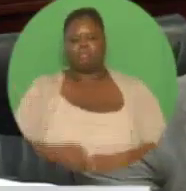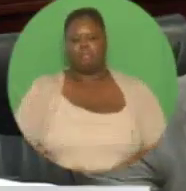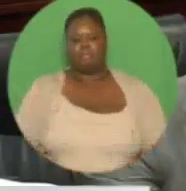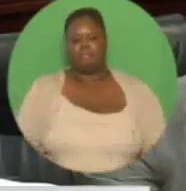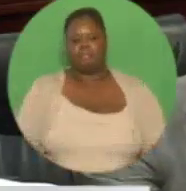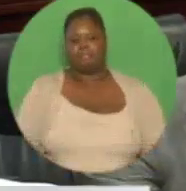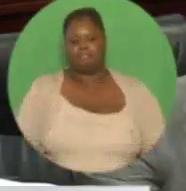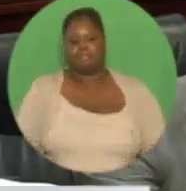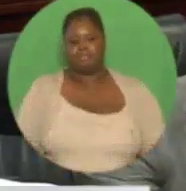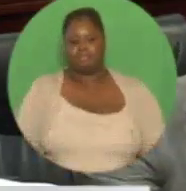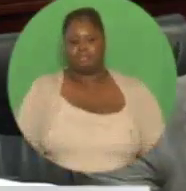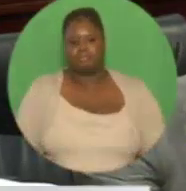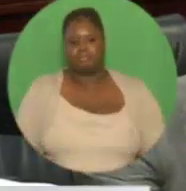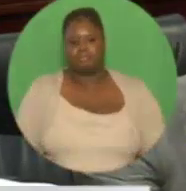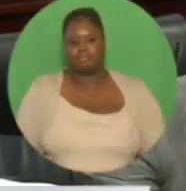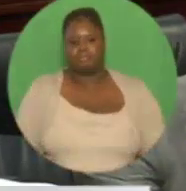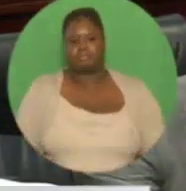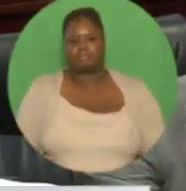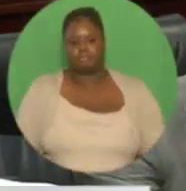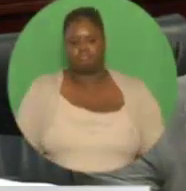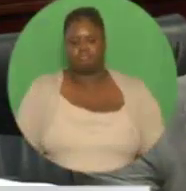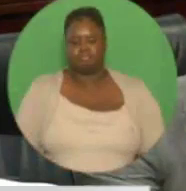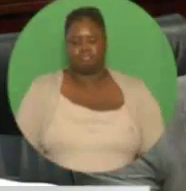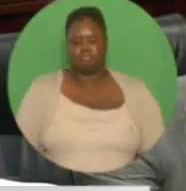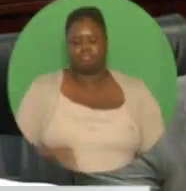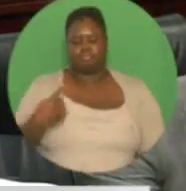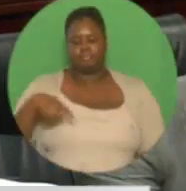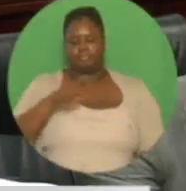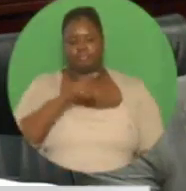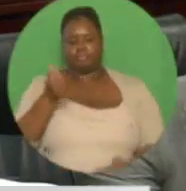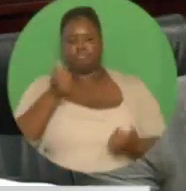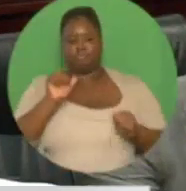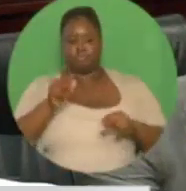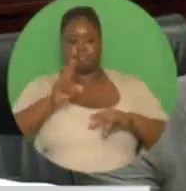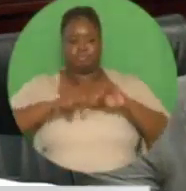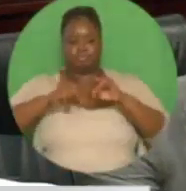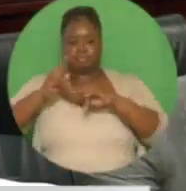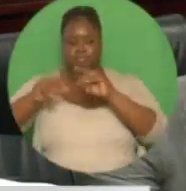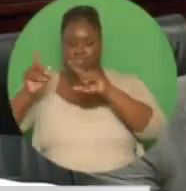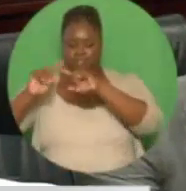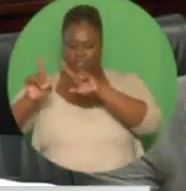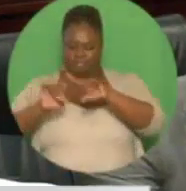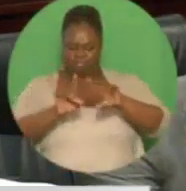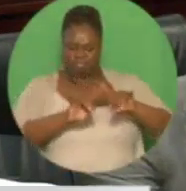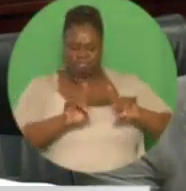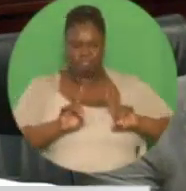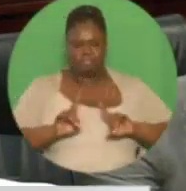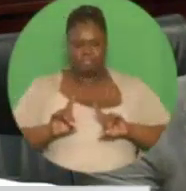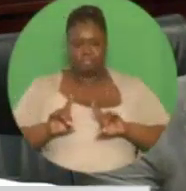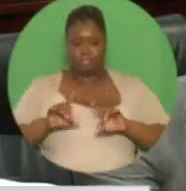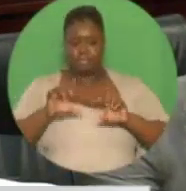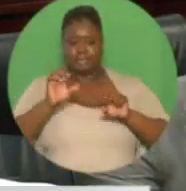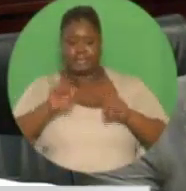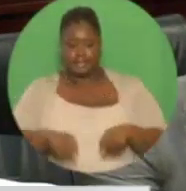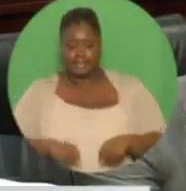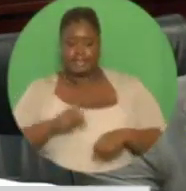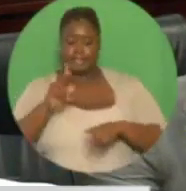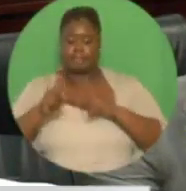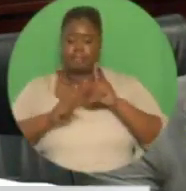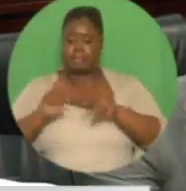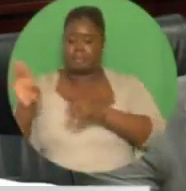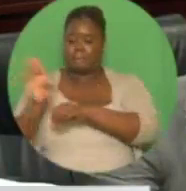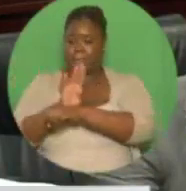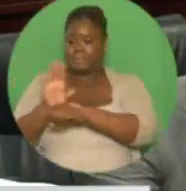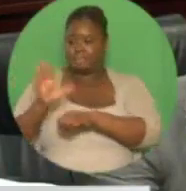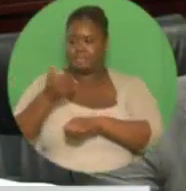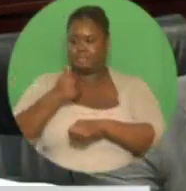ease of doing business. We are rolling out infrastructure and ensuring that the local manufacturing sector has access to foreign exchange for